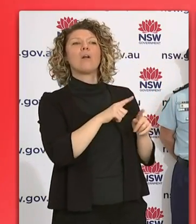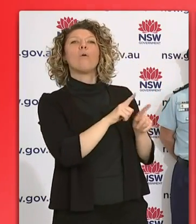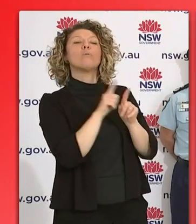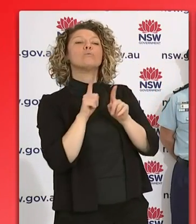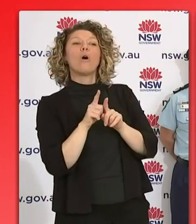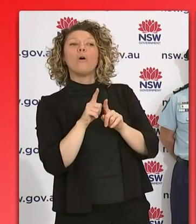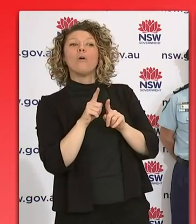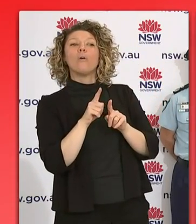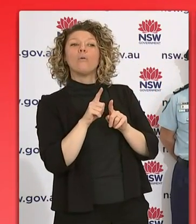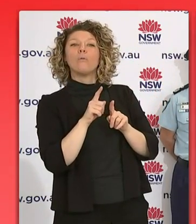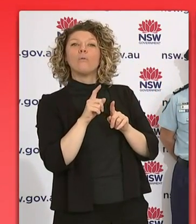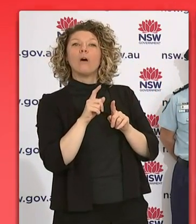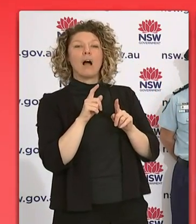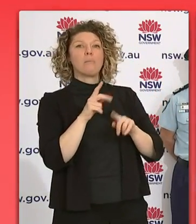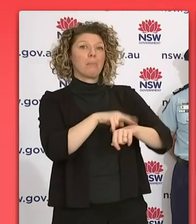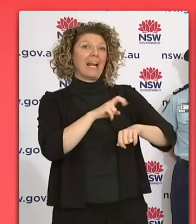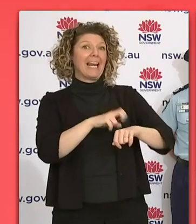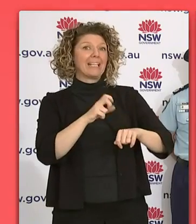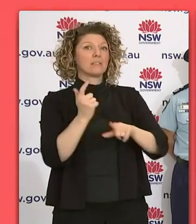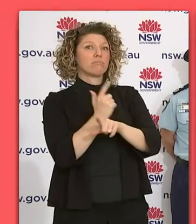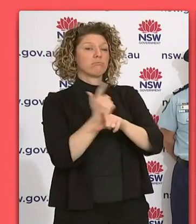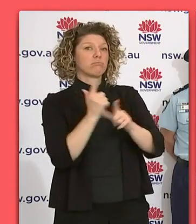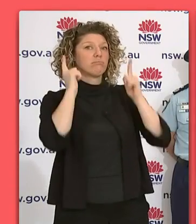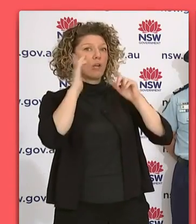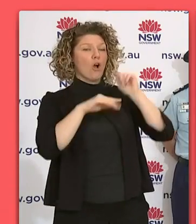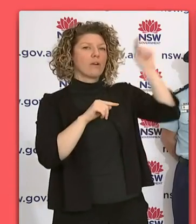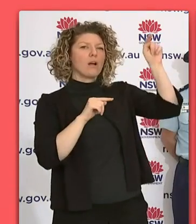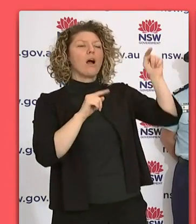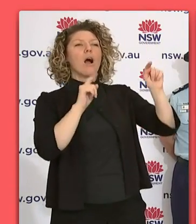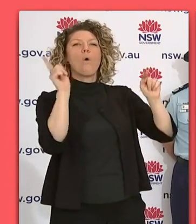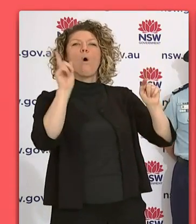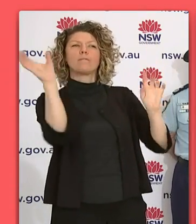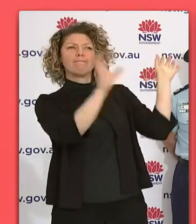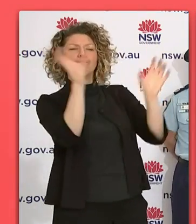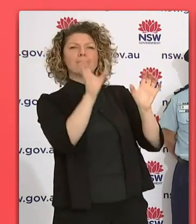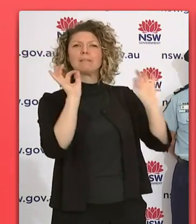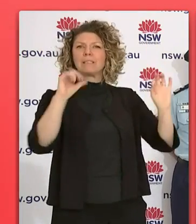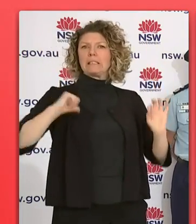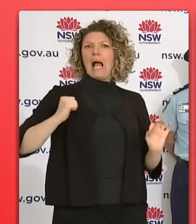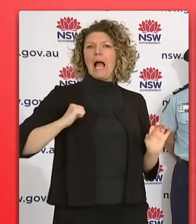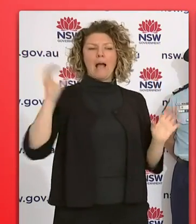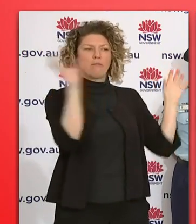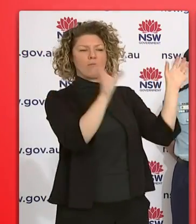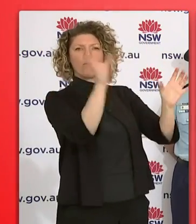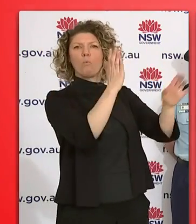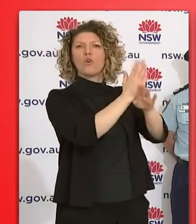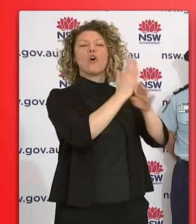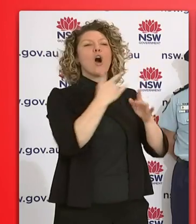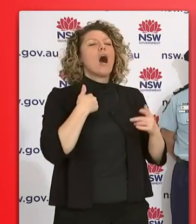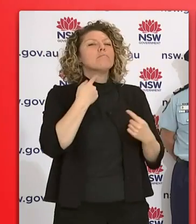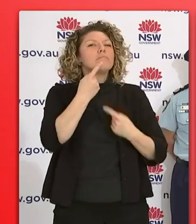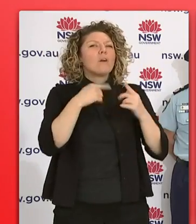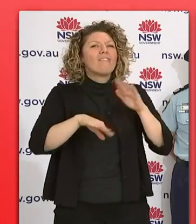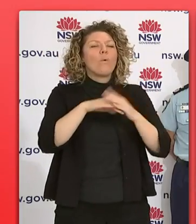the Deputy Commissioner Willing talked about earlier, to try and work out what staff might be available on the ground. At this point, I can't give you a clear